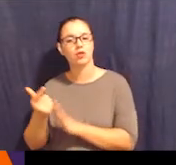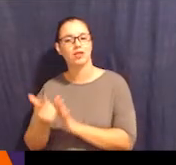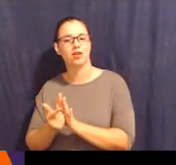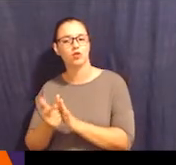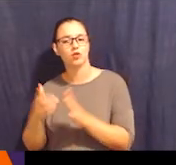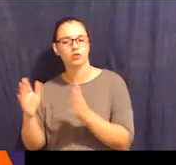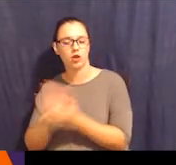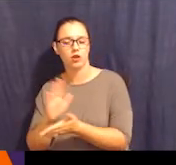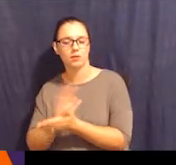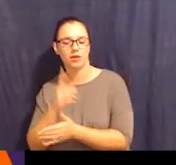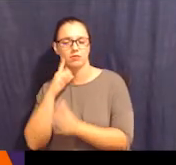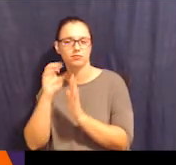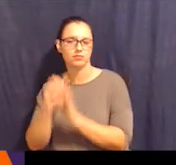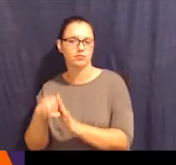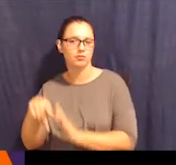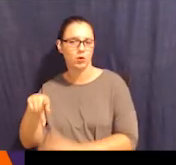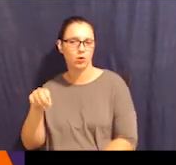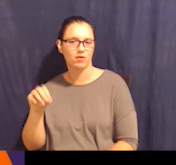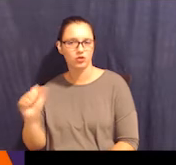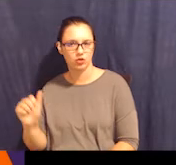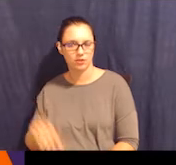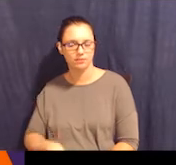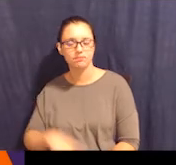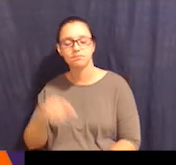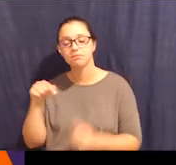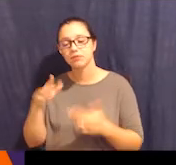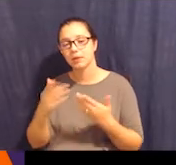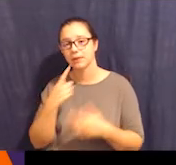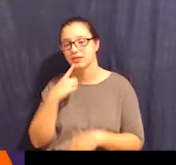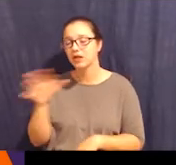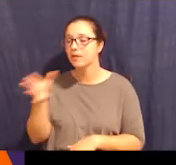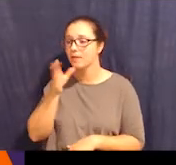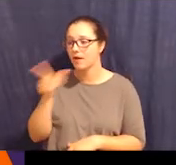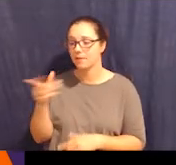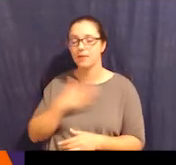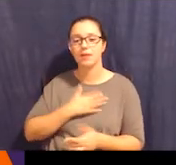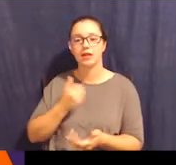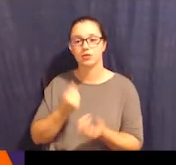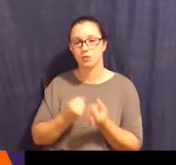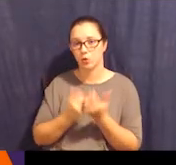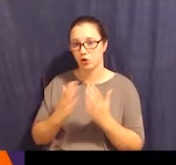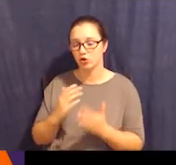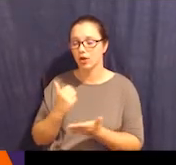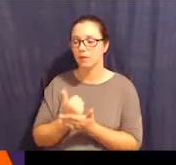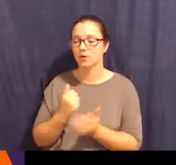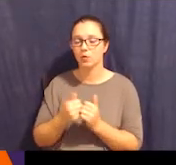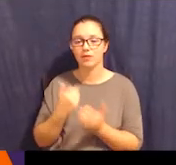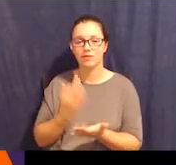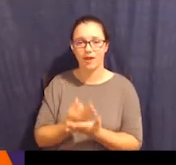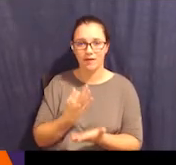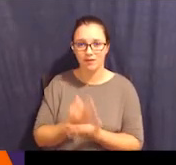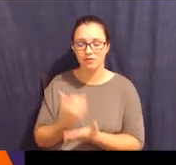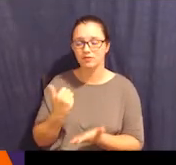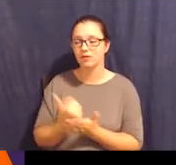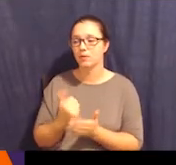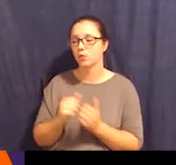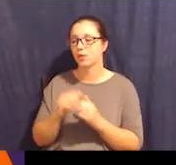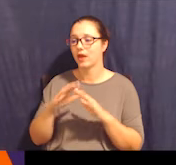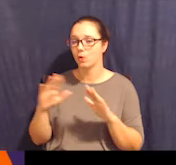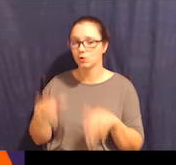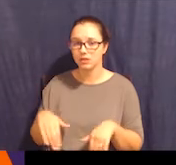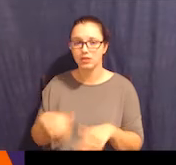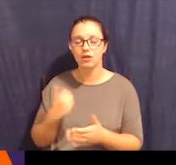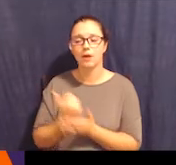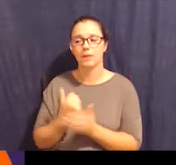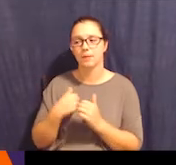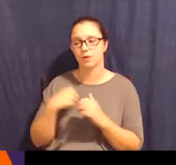mom is my supporter. She's helping me with finances. She's helping me with housing. She's helping me with education. She is going to help me by talking to me once